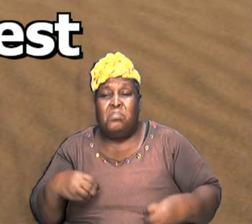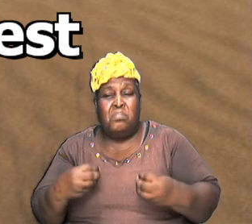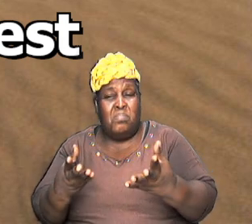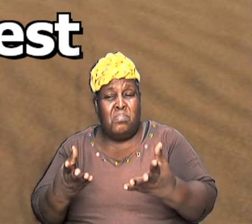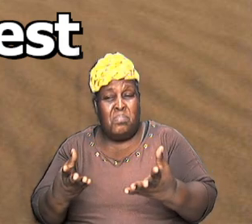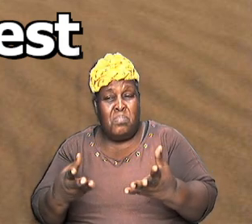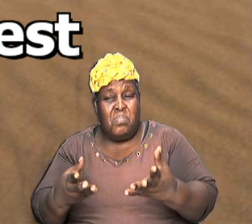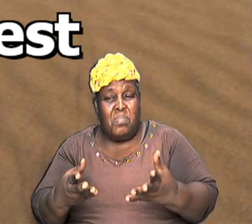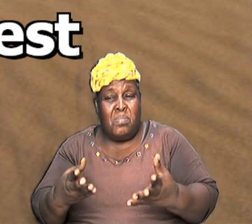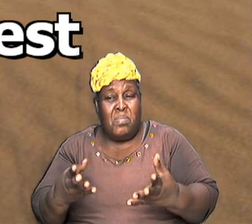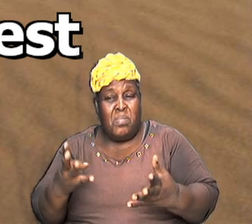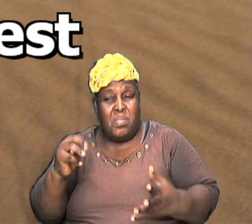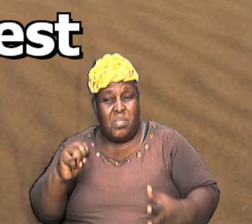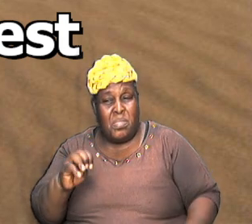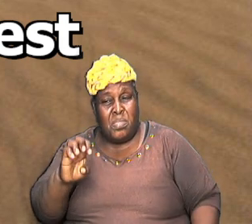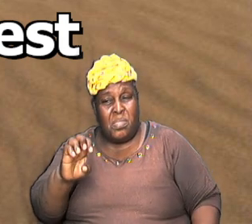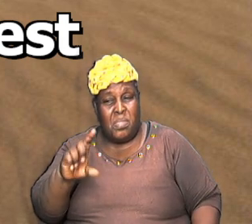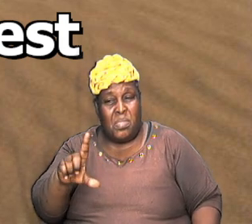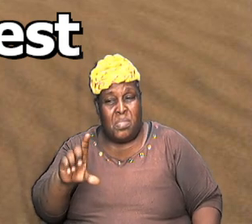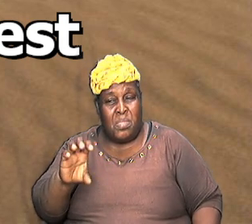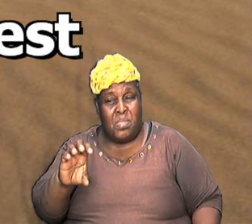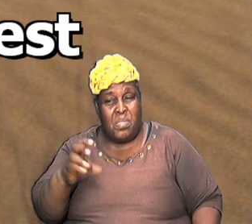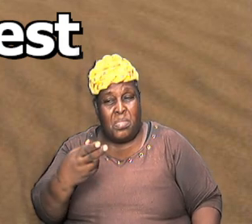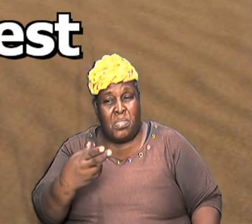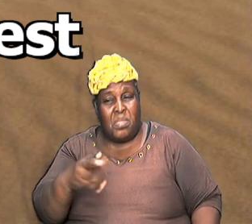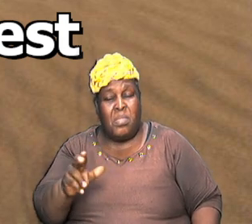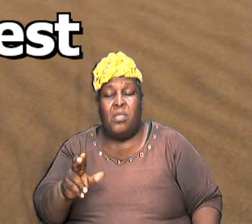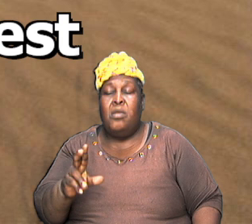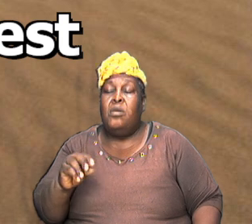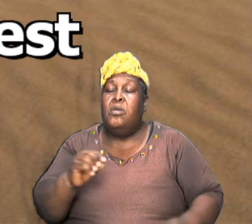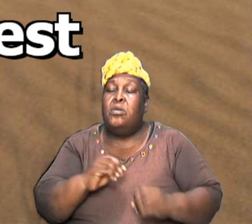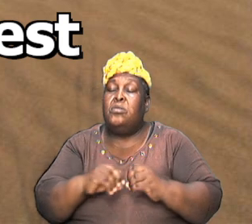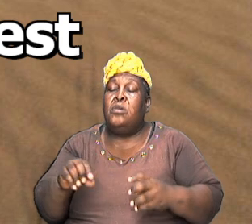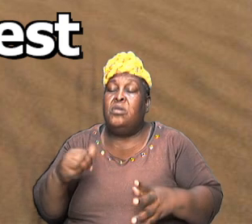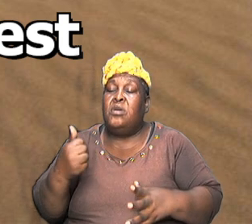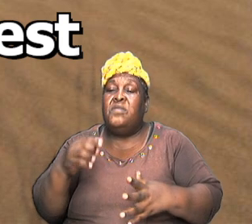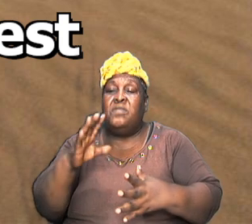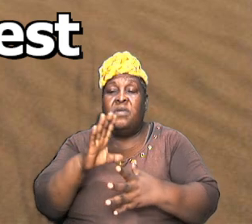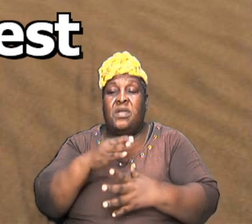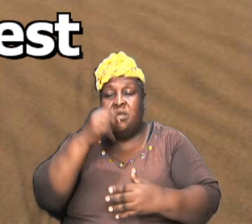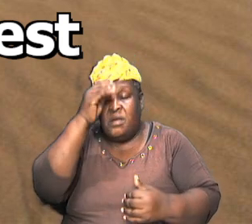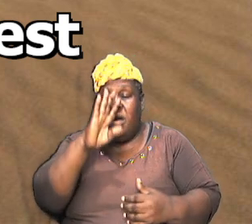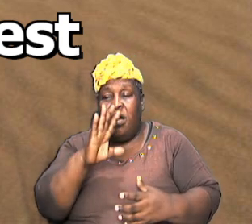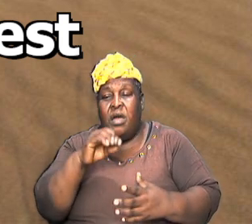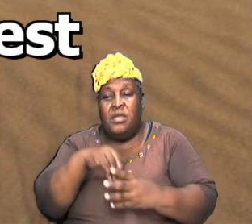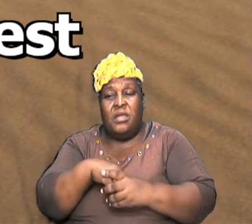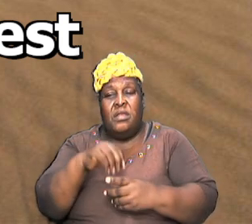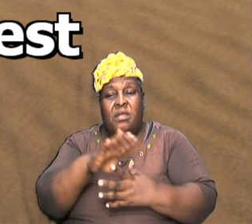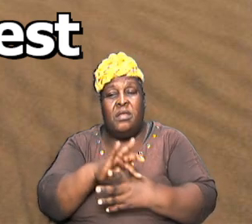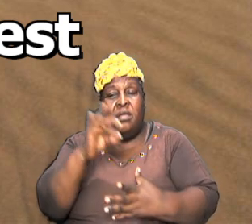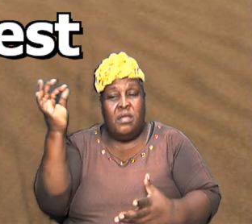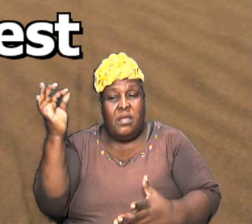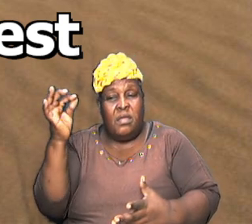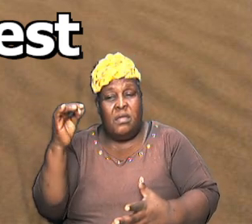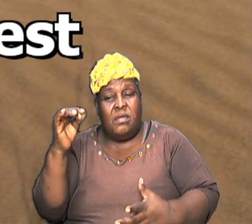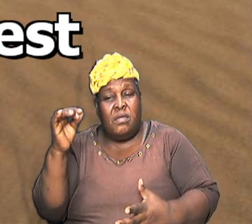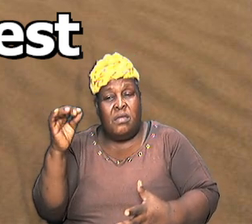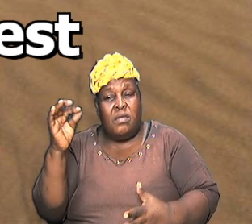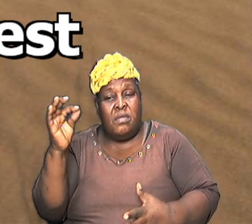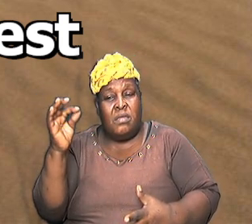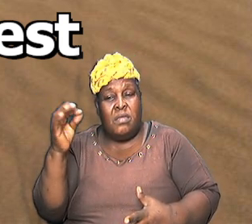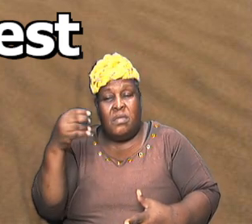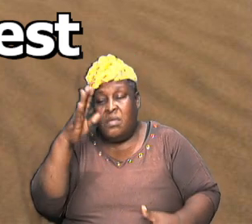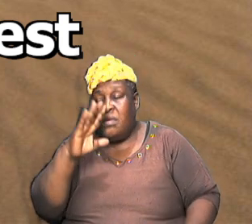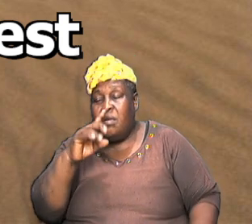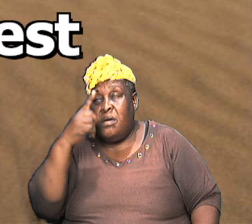as Melchizedek is none other than god in the flesh so Melchizedek here could literally be a theophanie of god